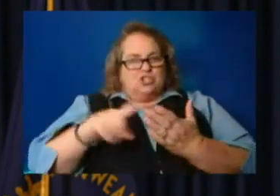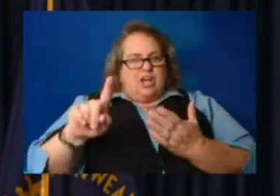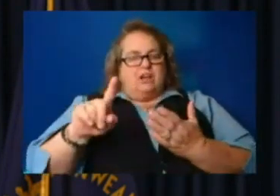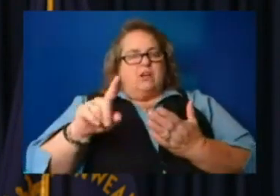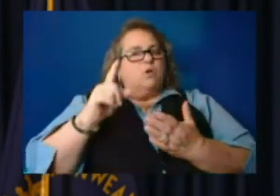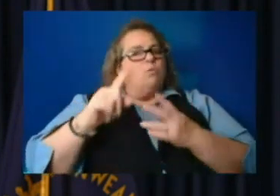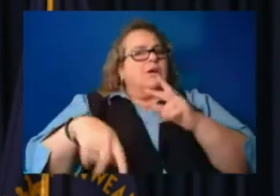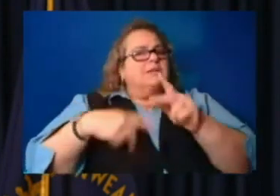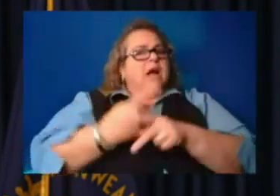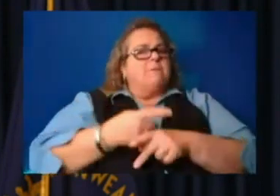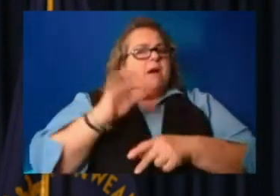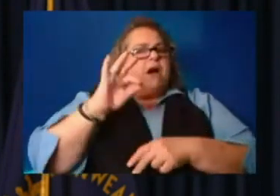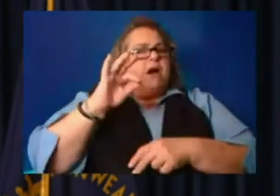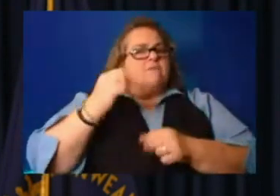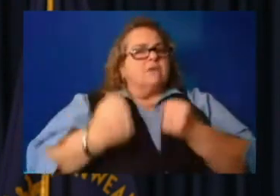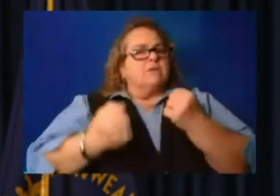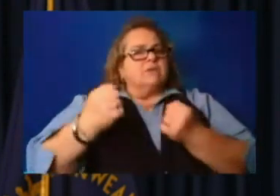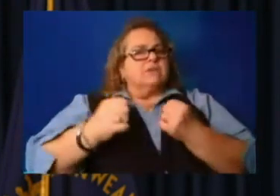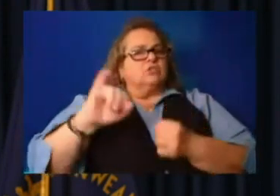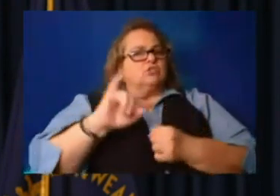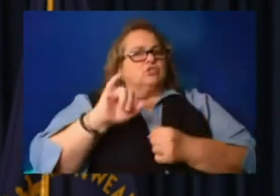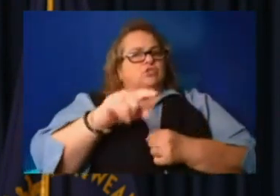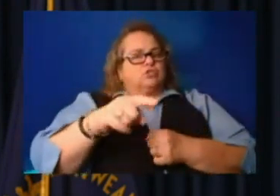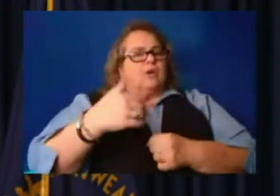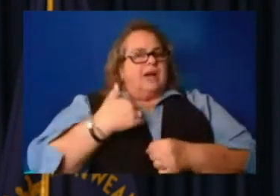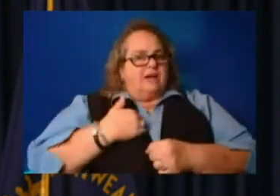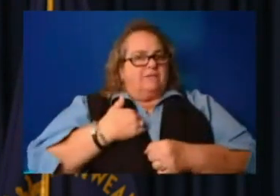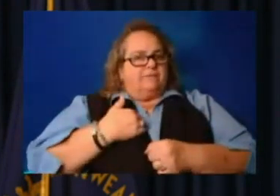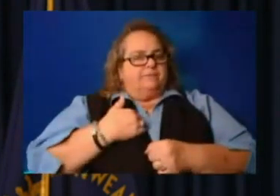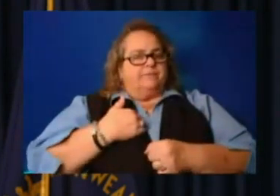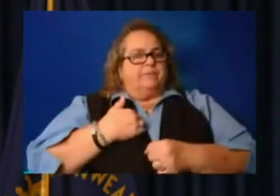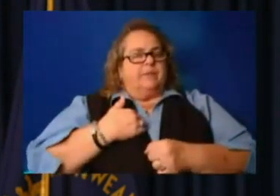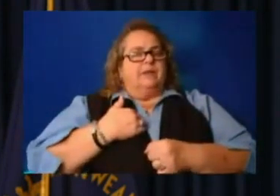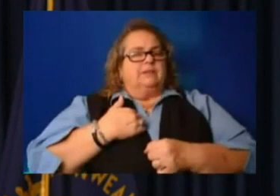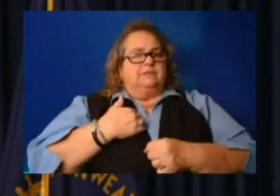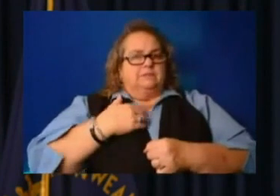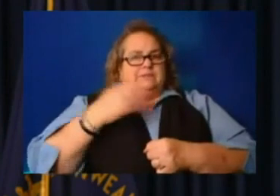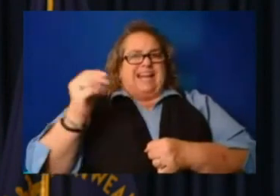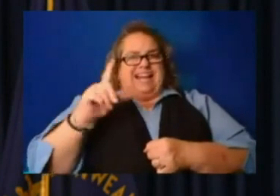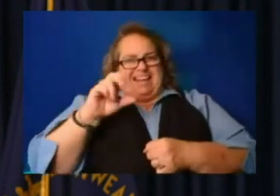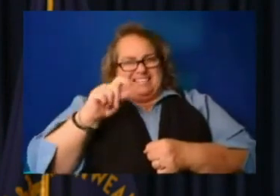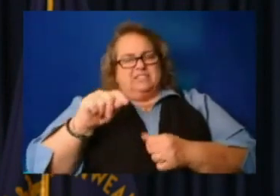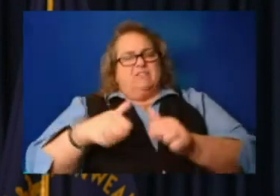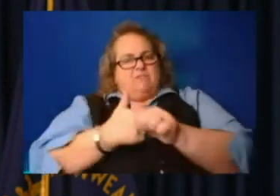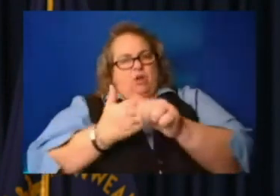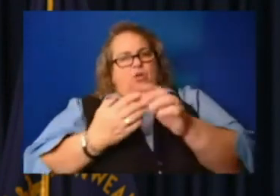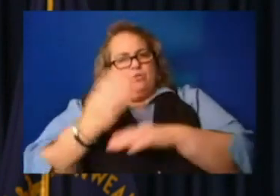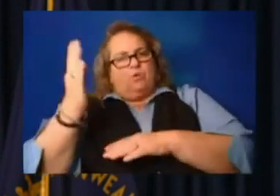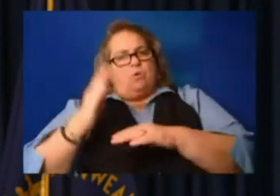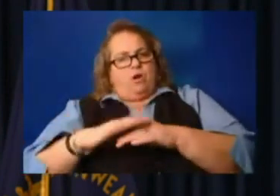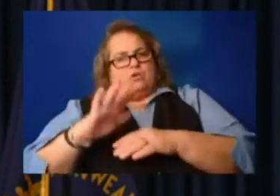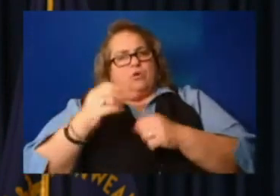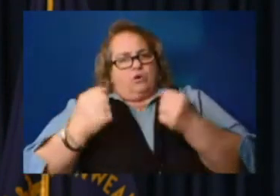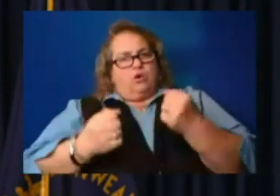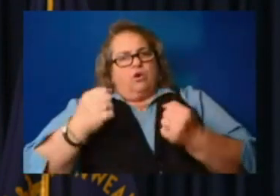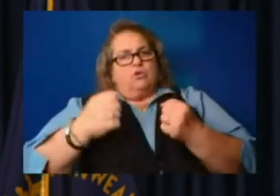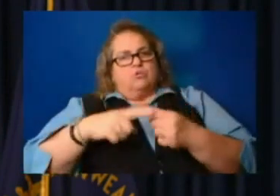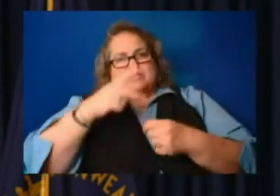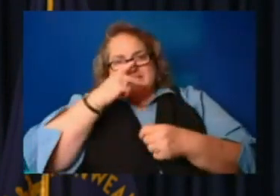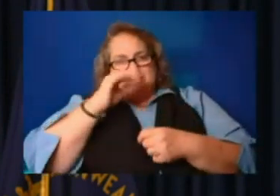insurance that you bought and at least follow through on your vehicle to see if you're covered.